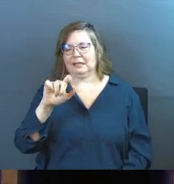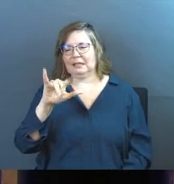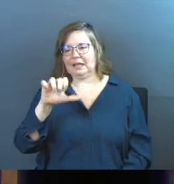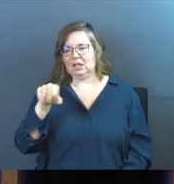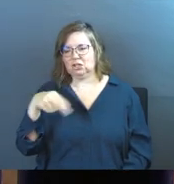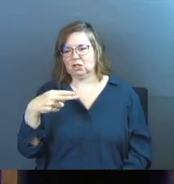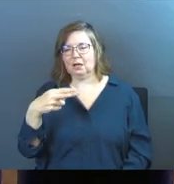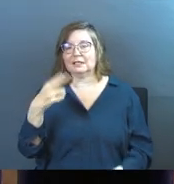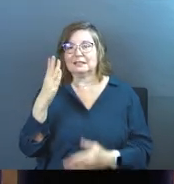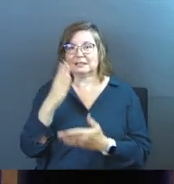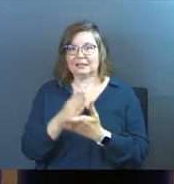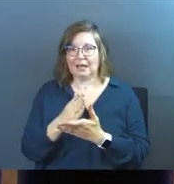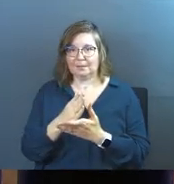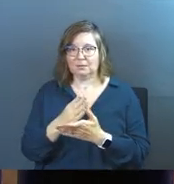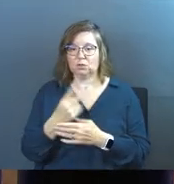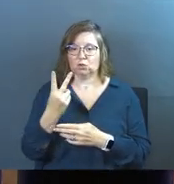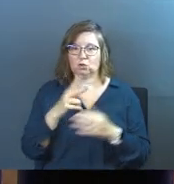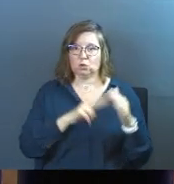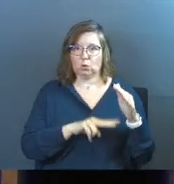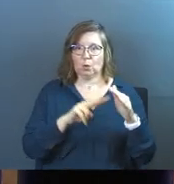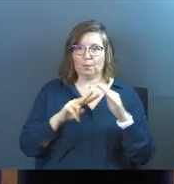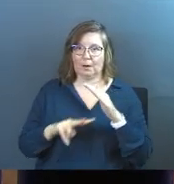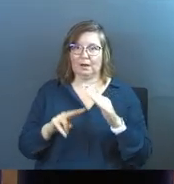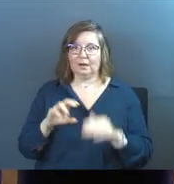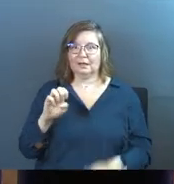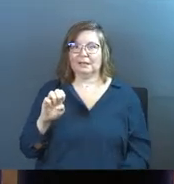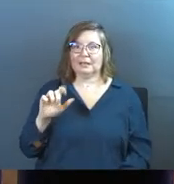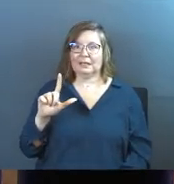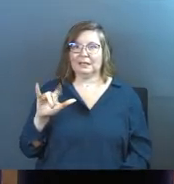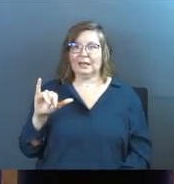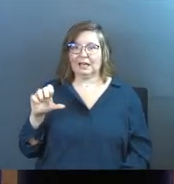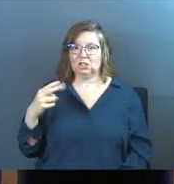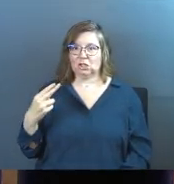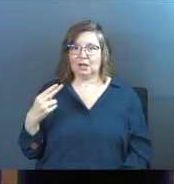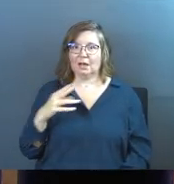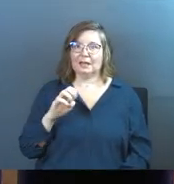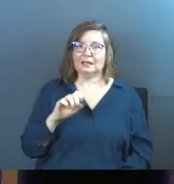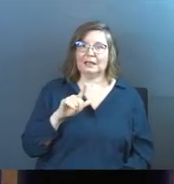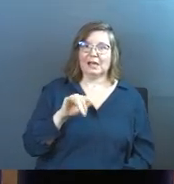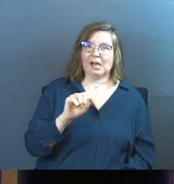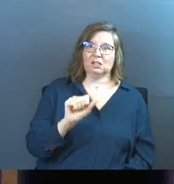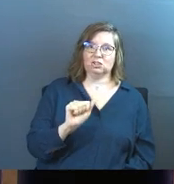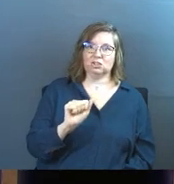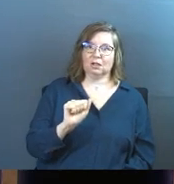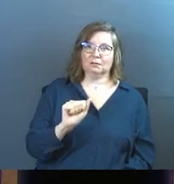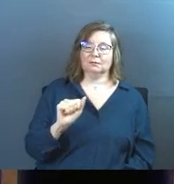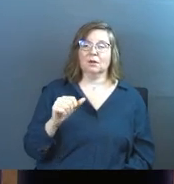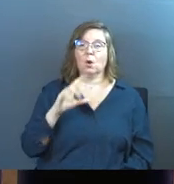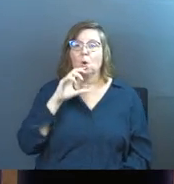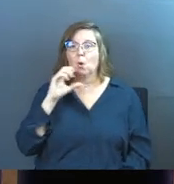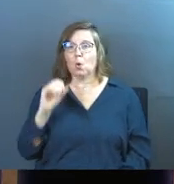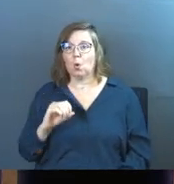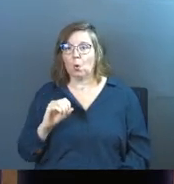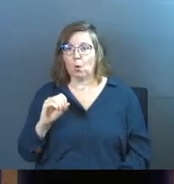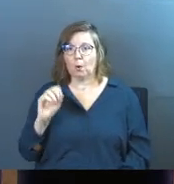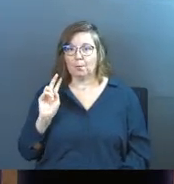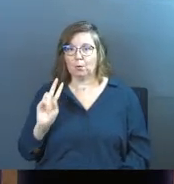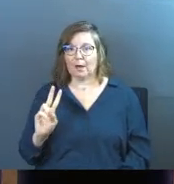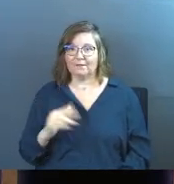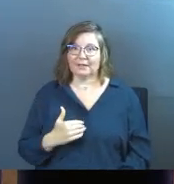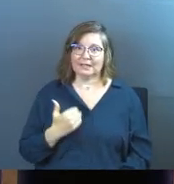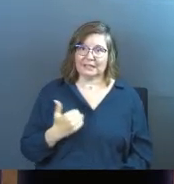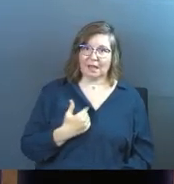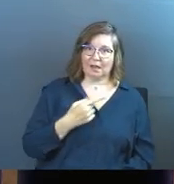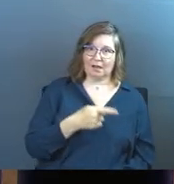right turn. Two prophets in the Old Testament, Elijah and Elisha. old prophet, young prophet,